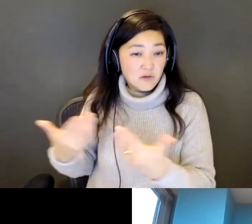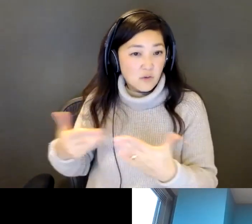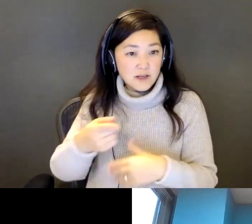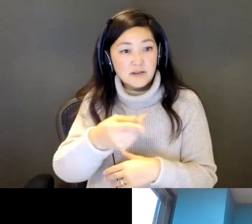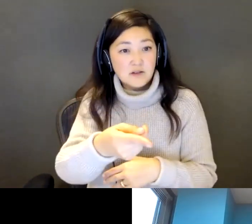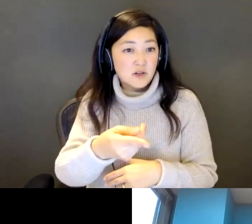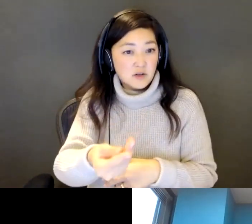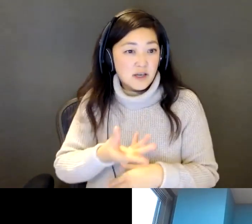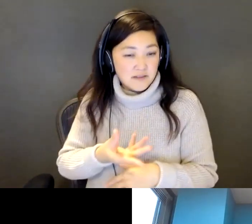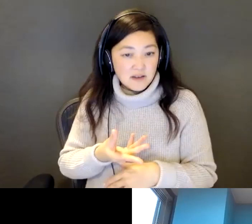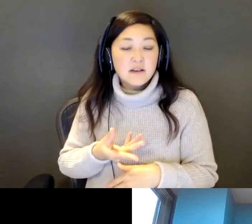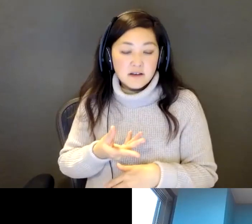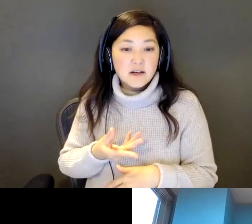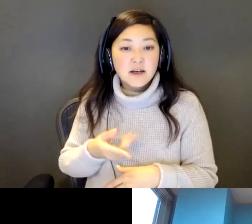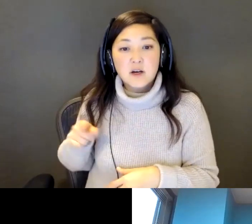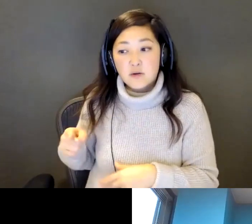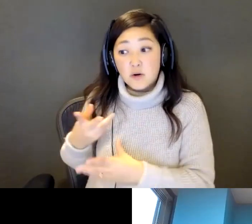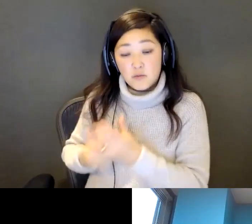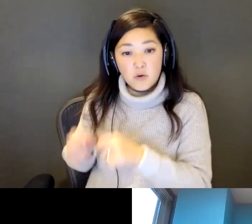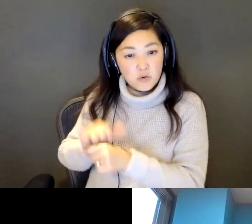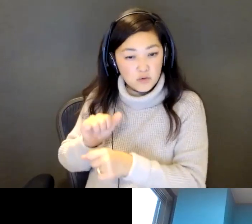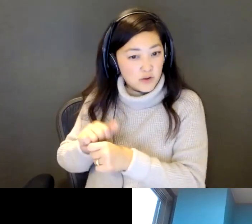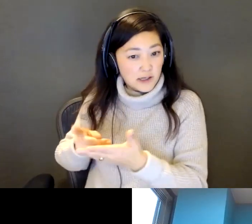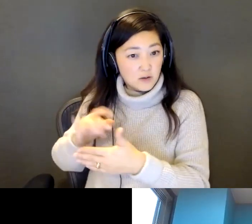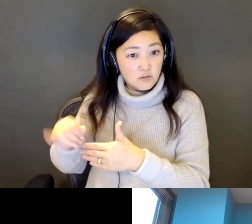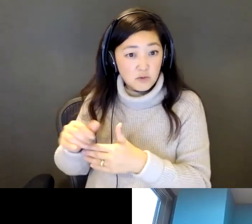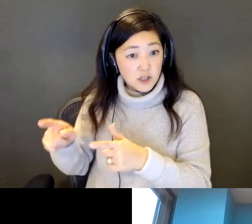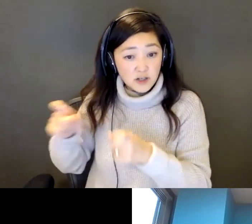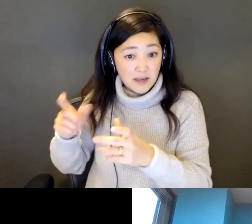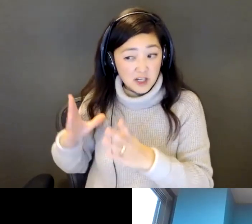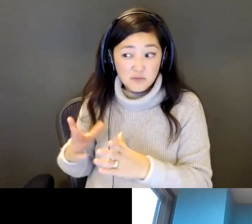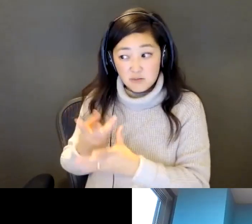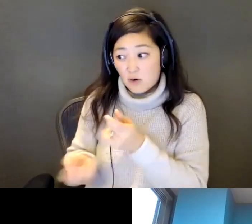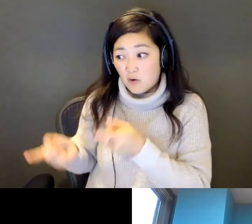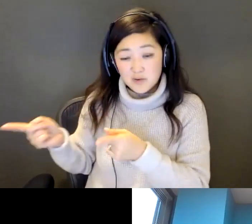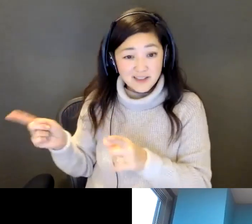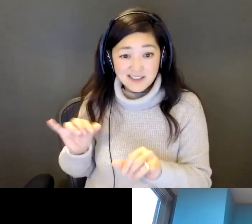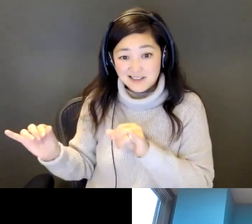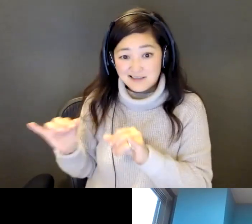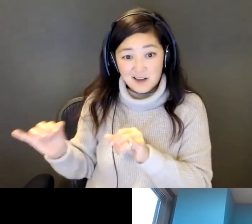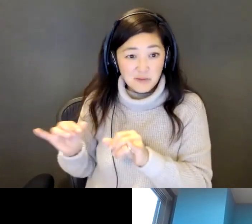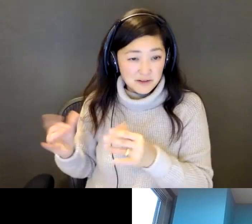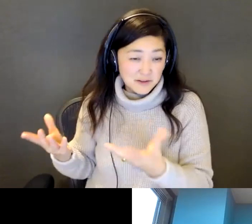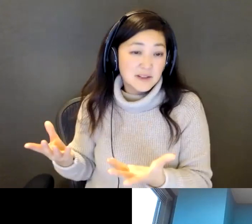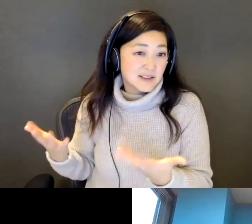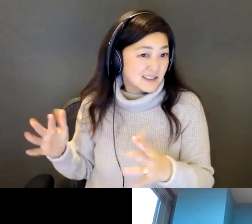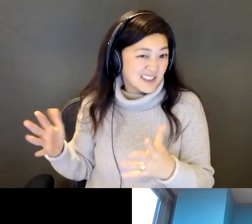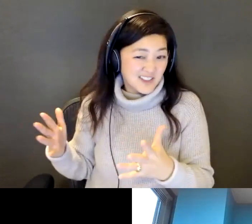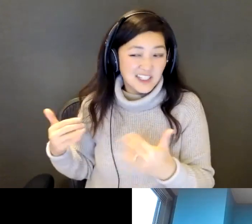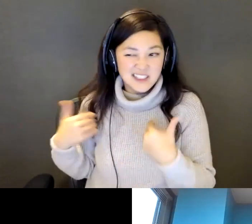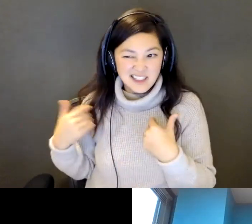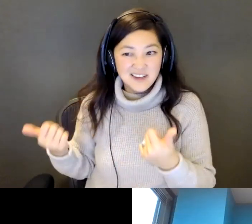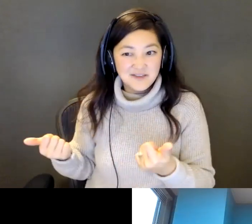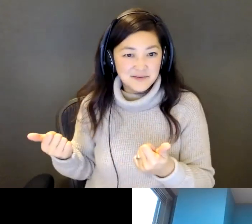And as I said, we both work in project management in the public sector, and so we had a lot of similar and shared history.